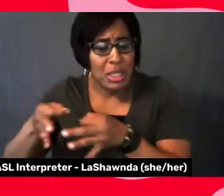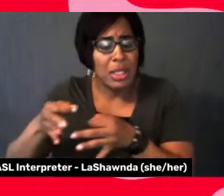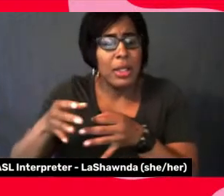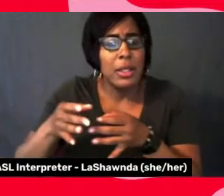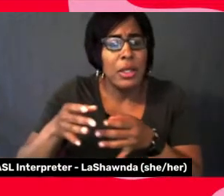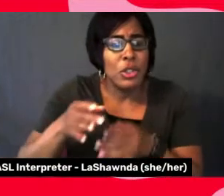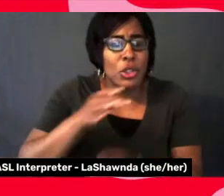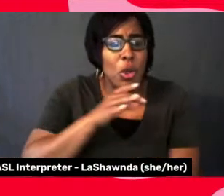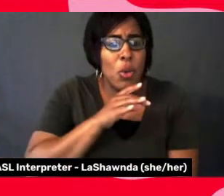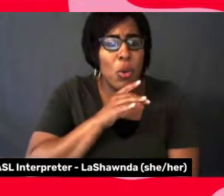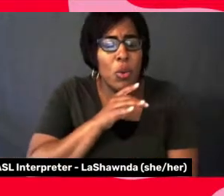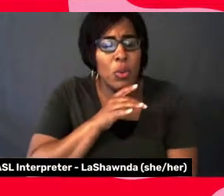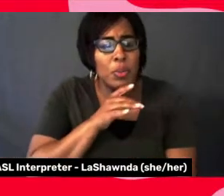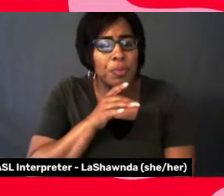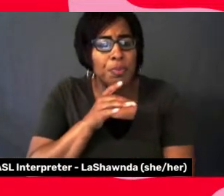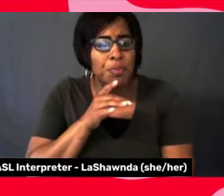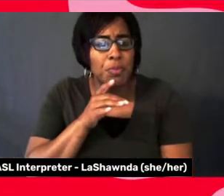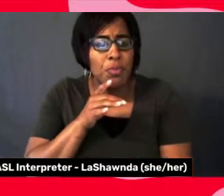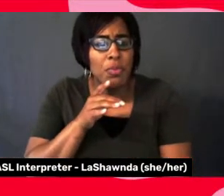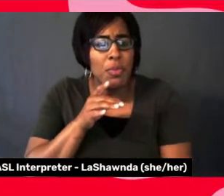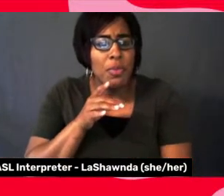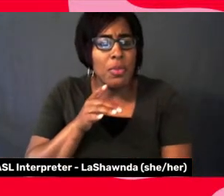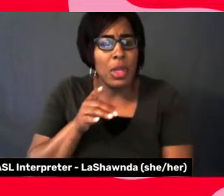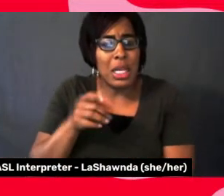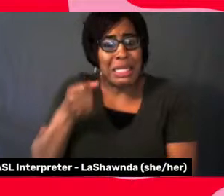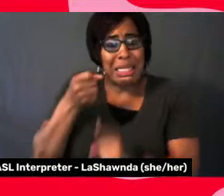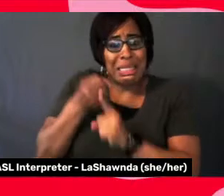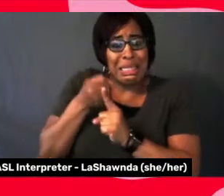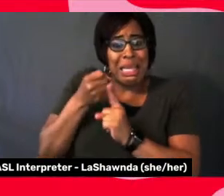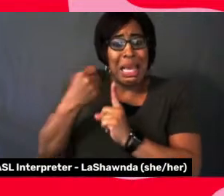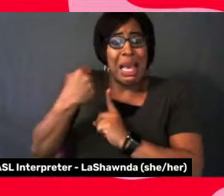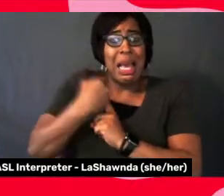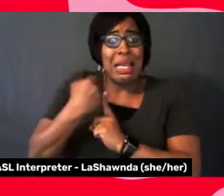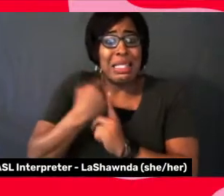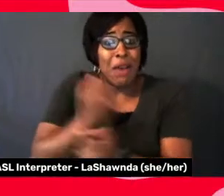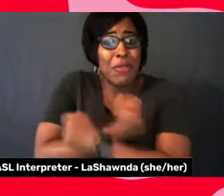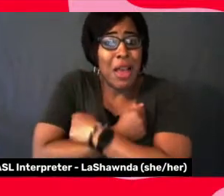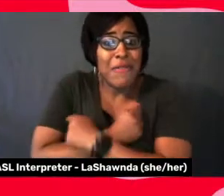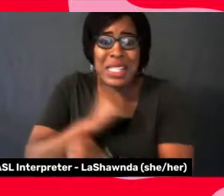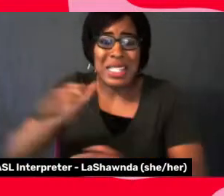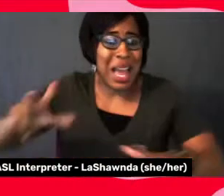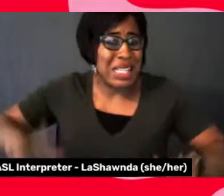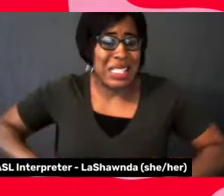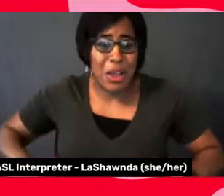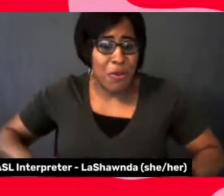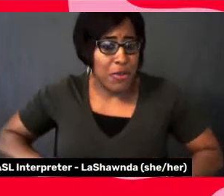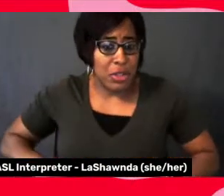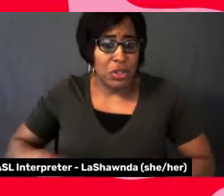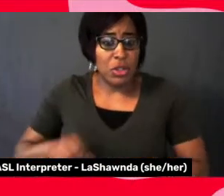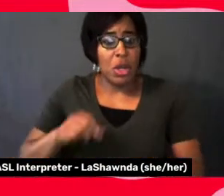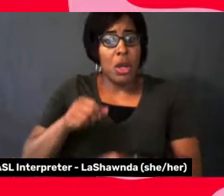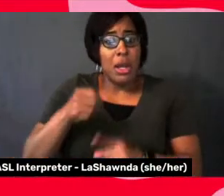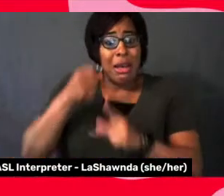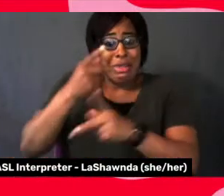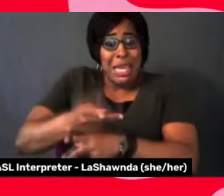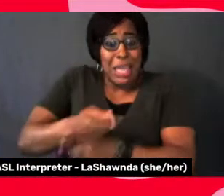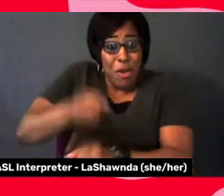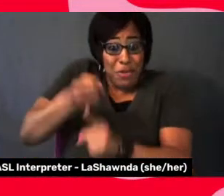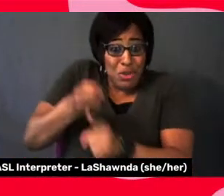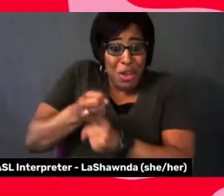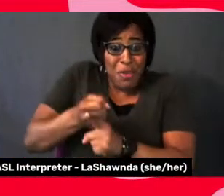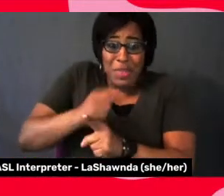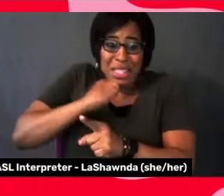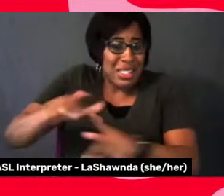it's not selfish to self love, that it's not selfish to self care. And